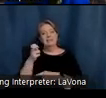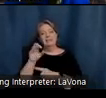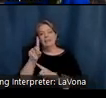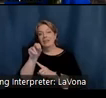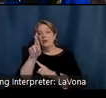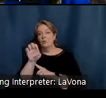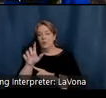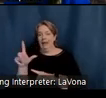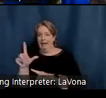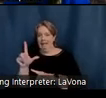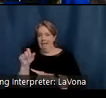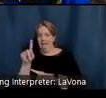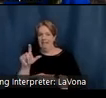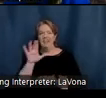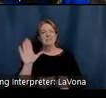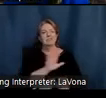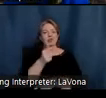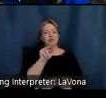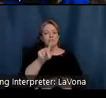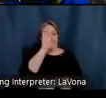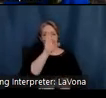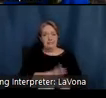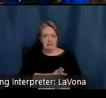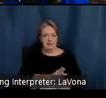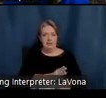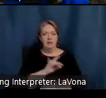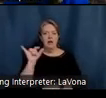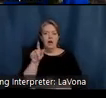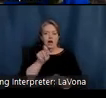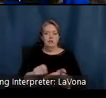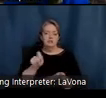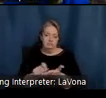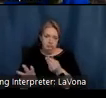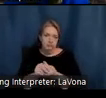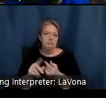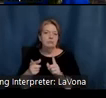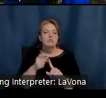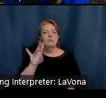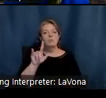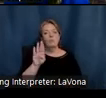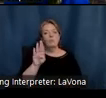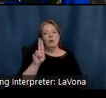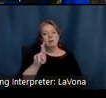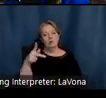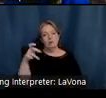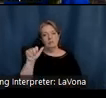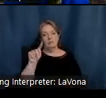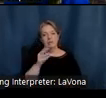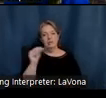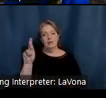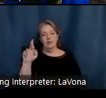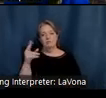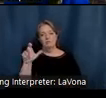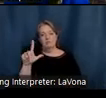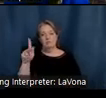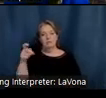Also by Wilter Pete and Rachel Perry. Also available for purchase is